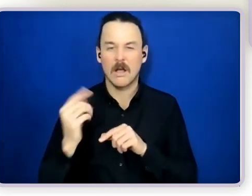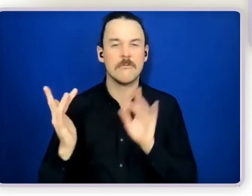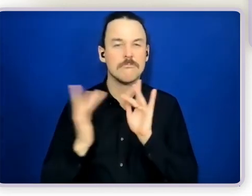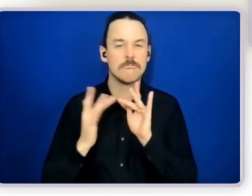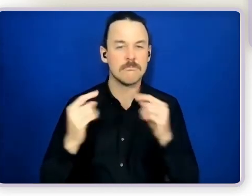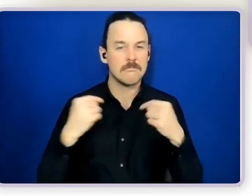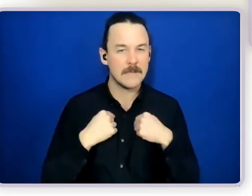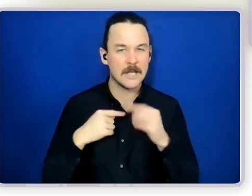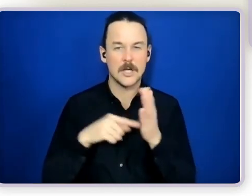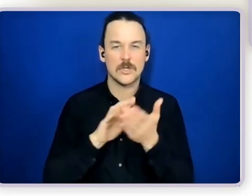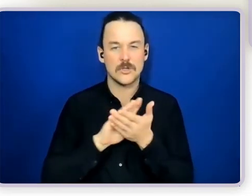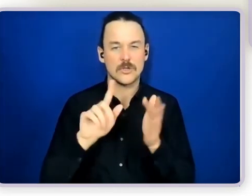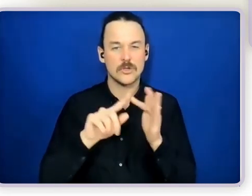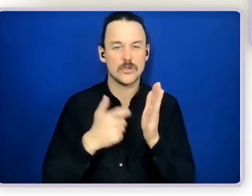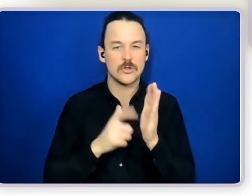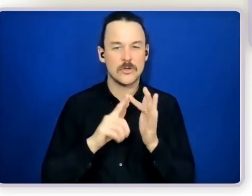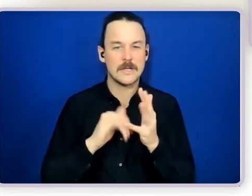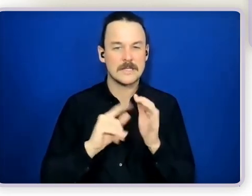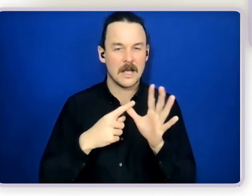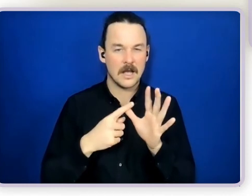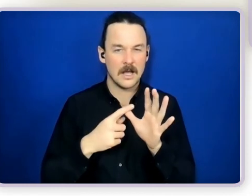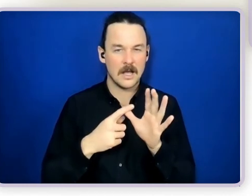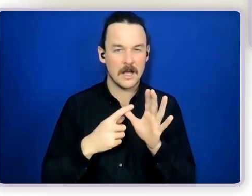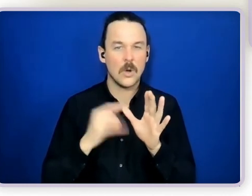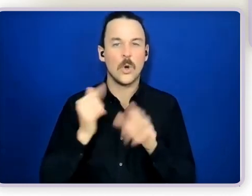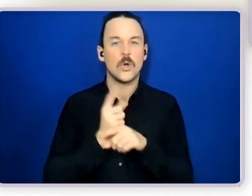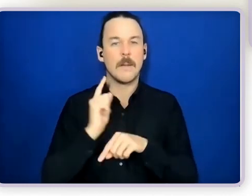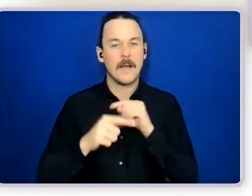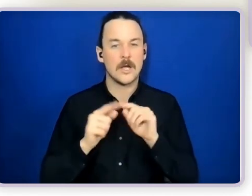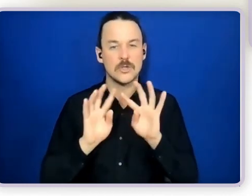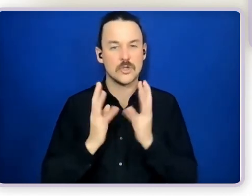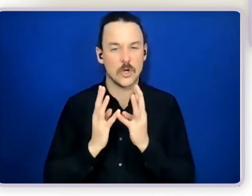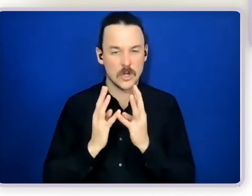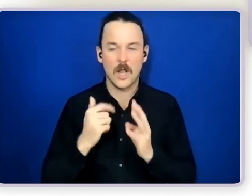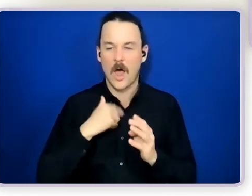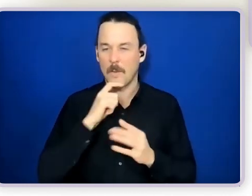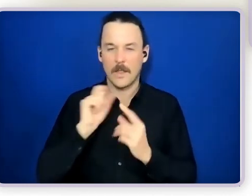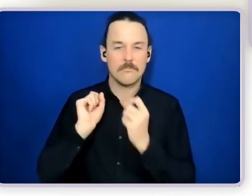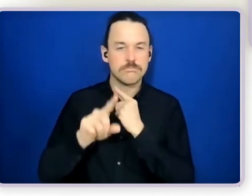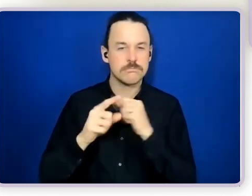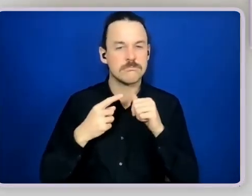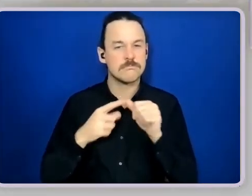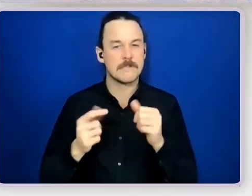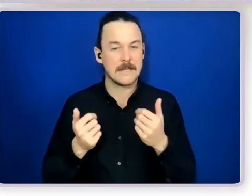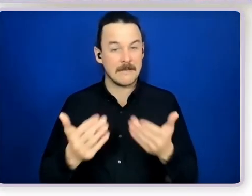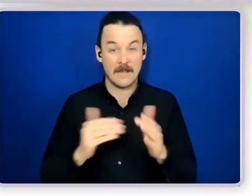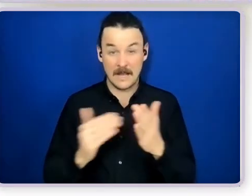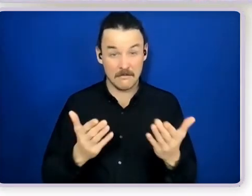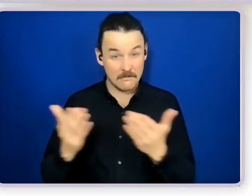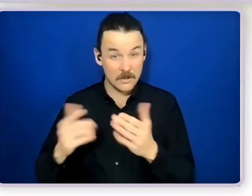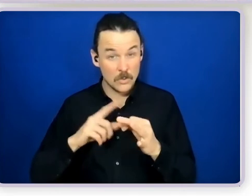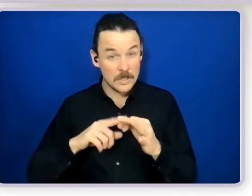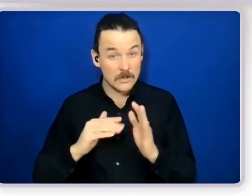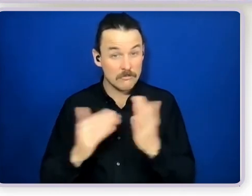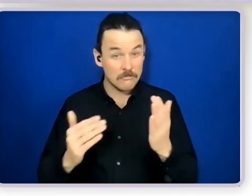ask for Teresa we'll talk about circles and I'll get that information so I think we want to hand over to questions now thank you for your